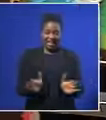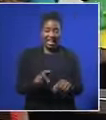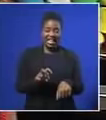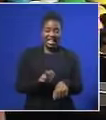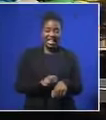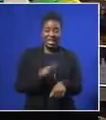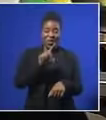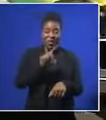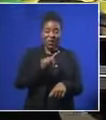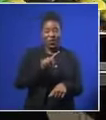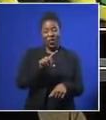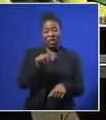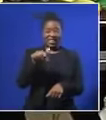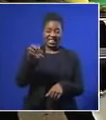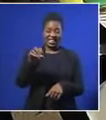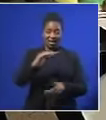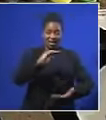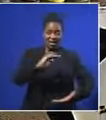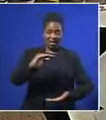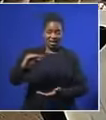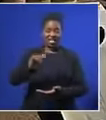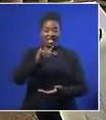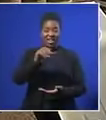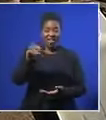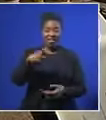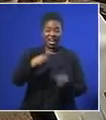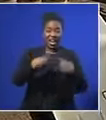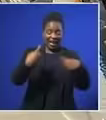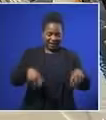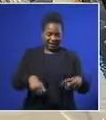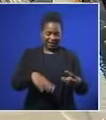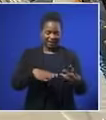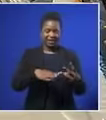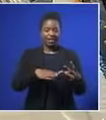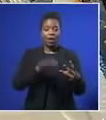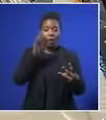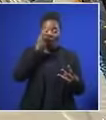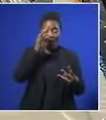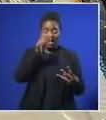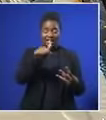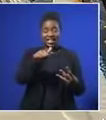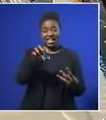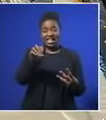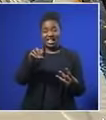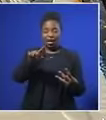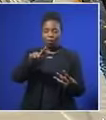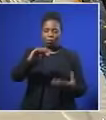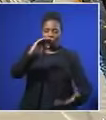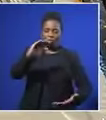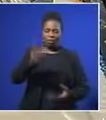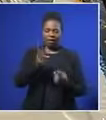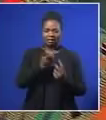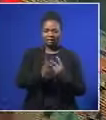kilograms of flour, 700 eggs, 60 litres of oil and many other ingredients.